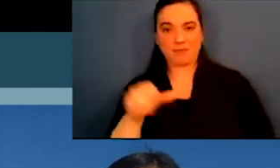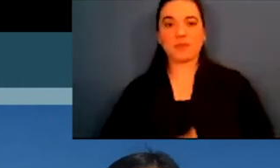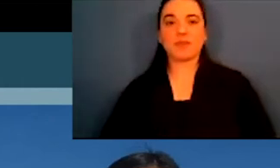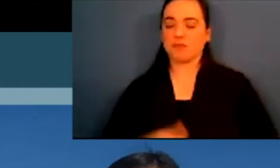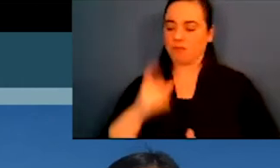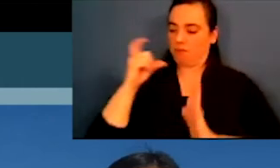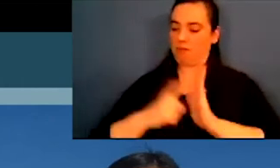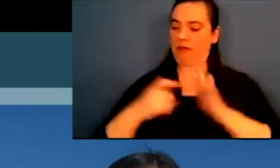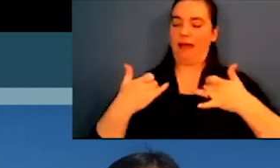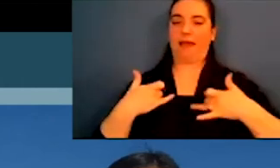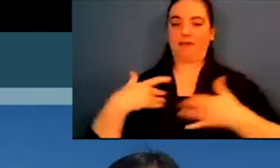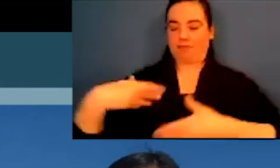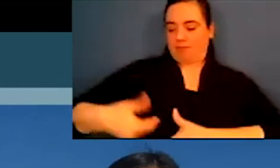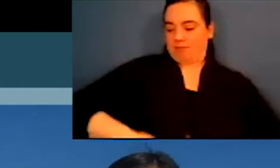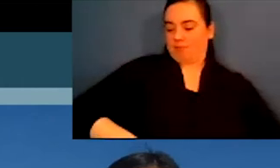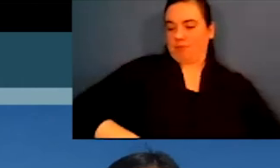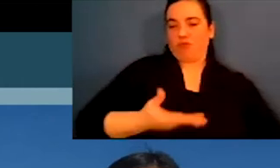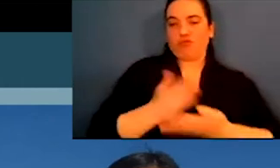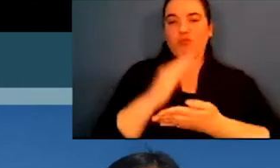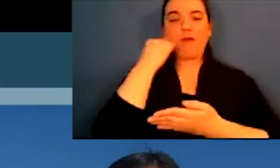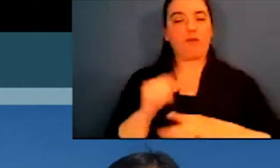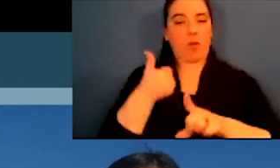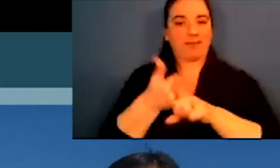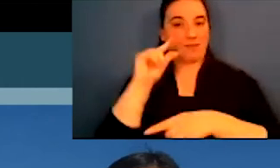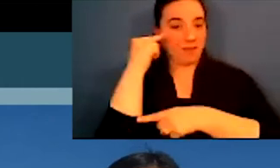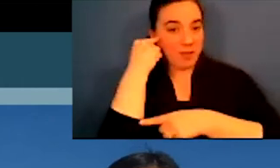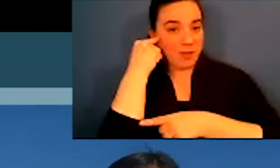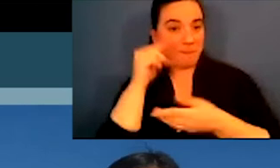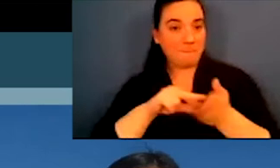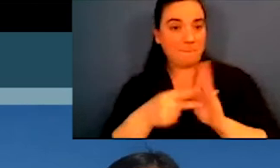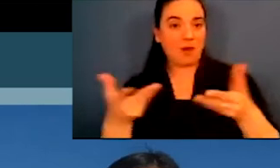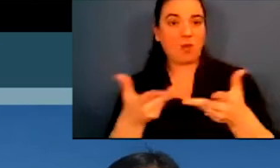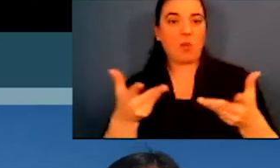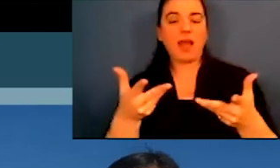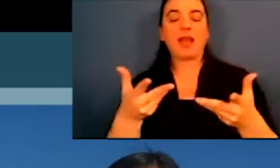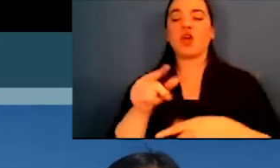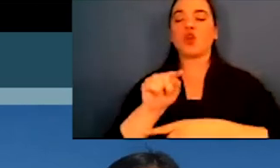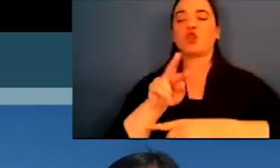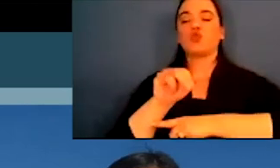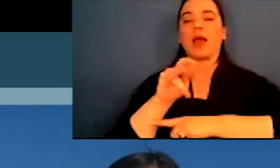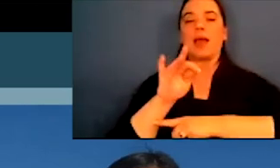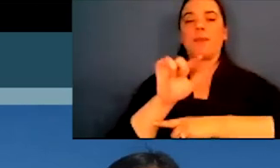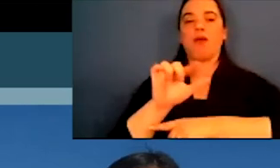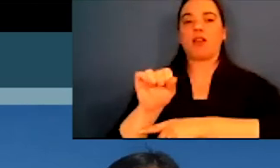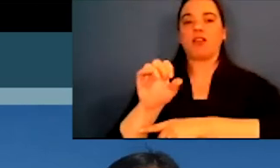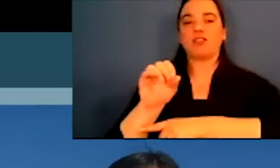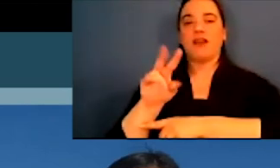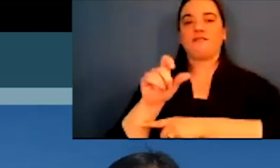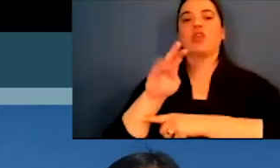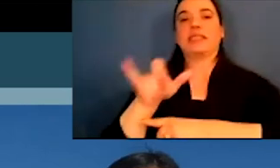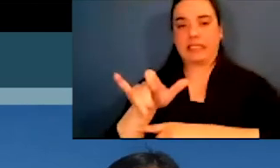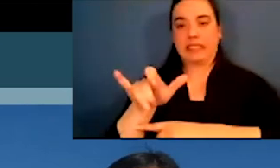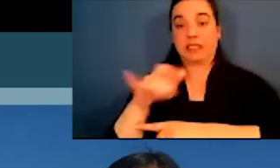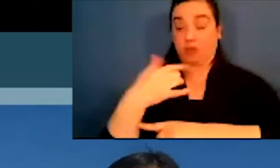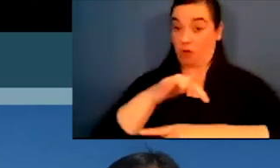Federally recognized tribes are recognized as possessing certain inherent rights of self-government. This is referred to